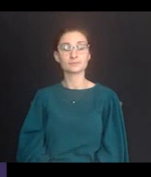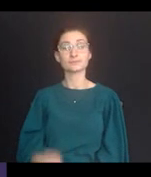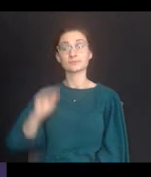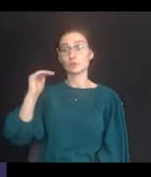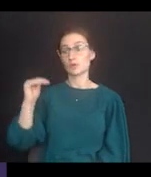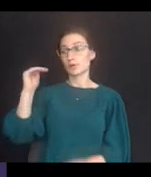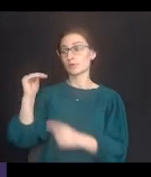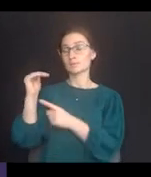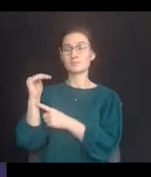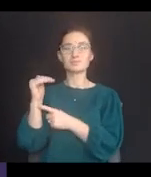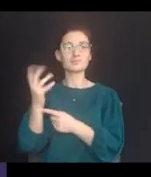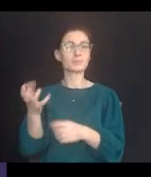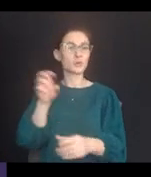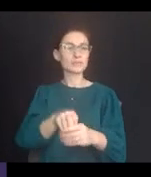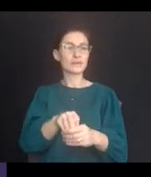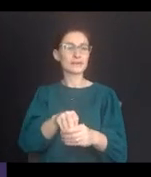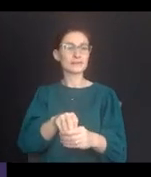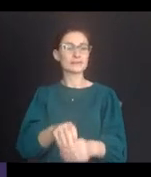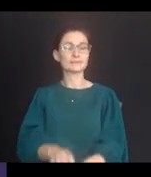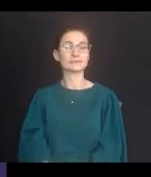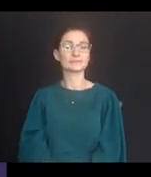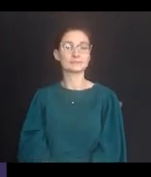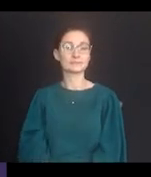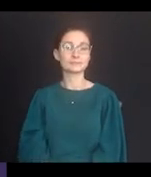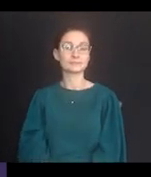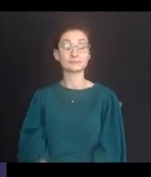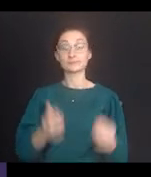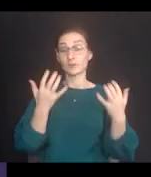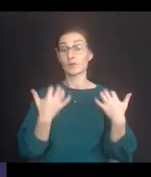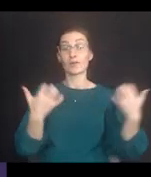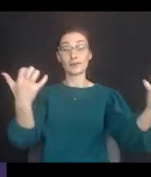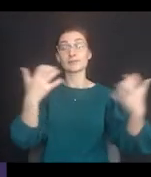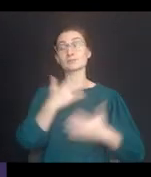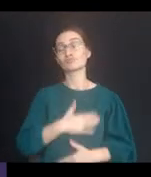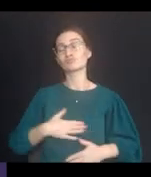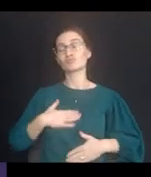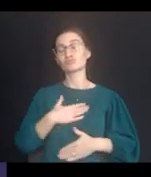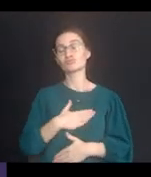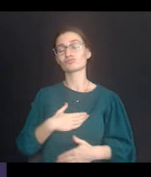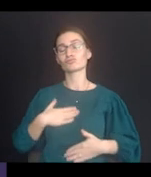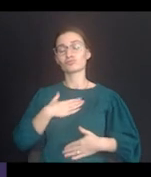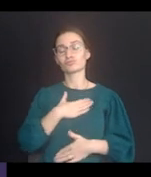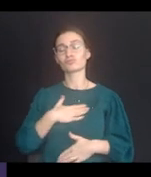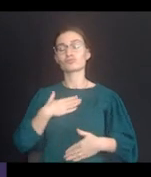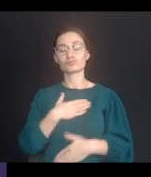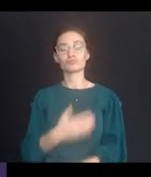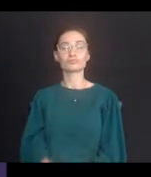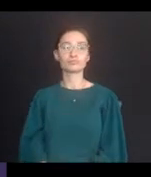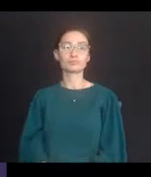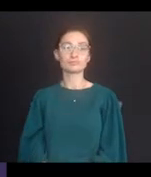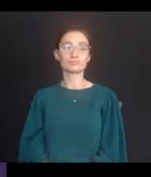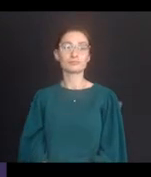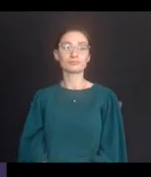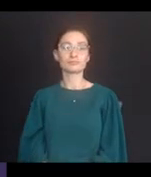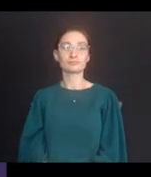And the child was able to participate in chorus way and the audience loved it.